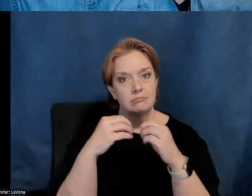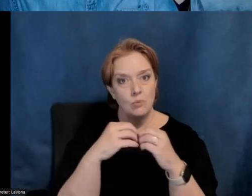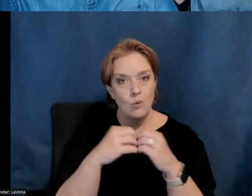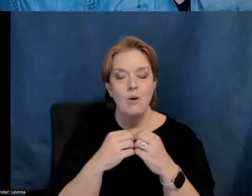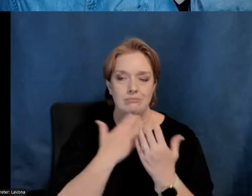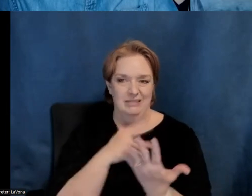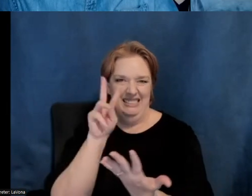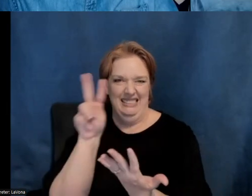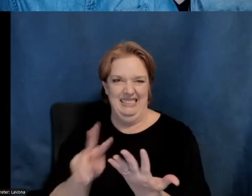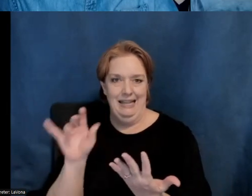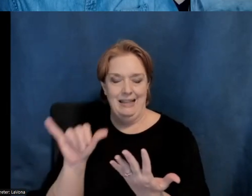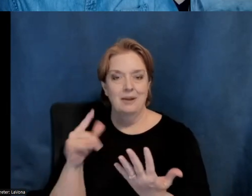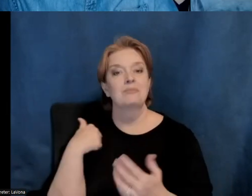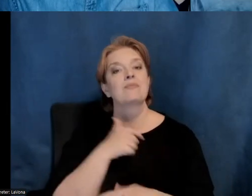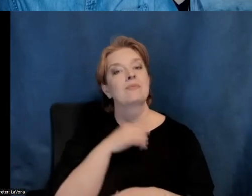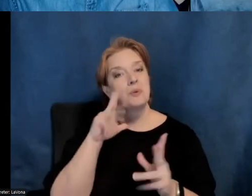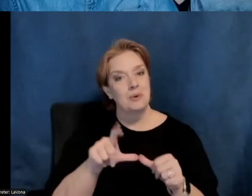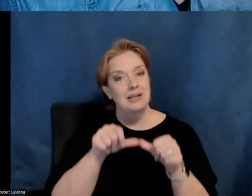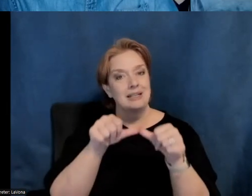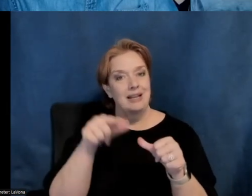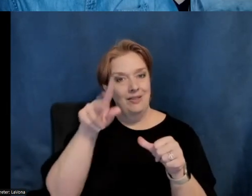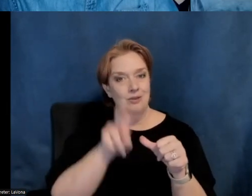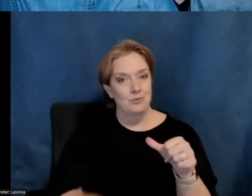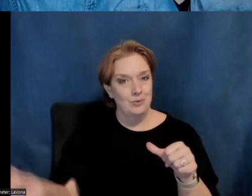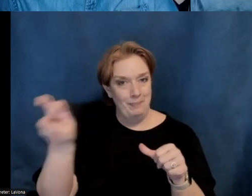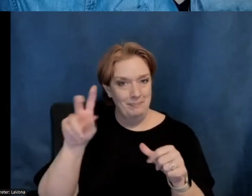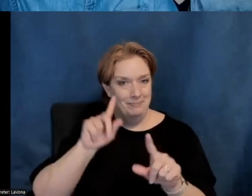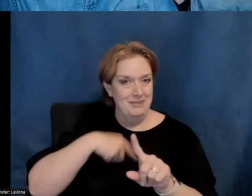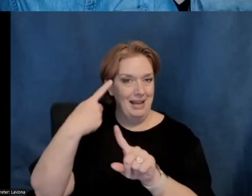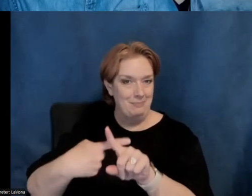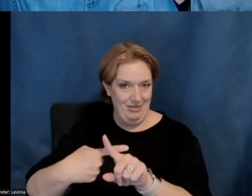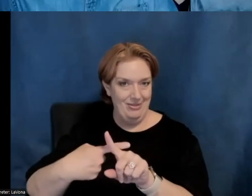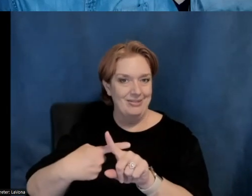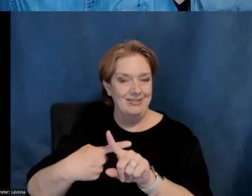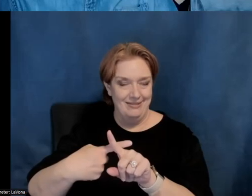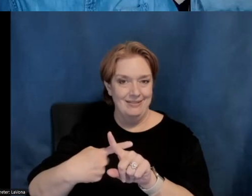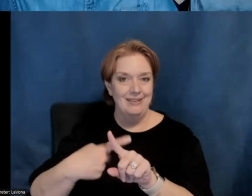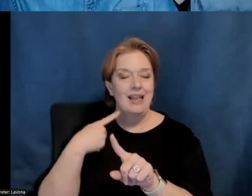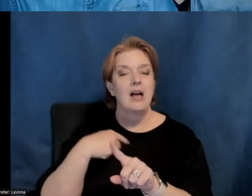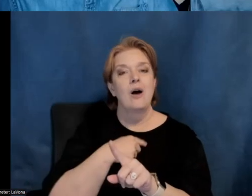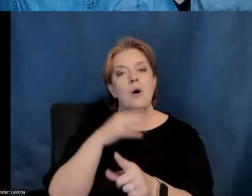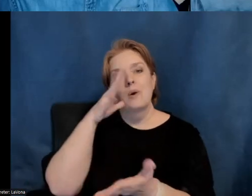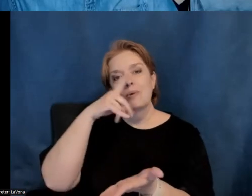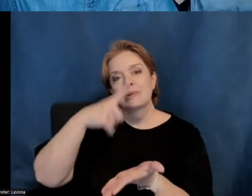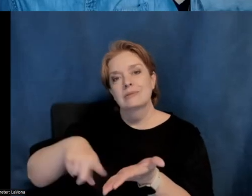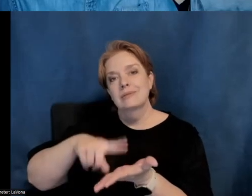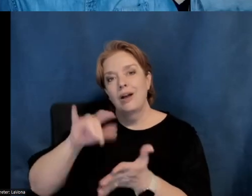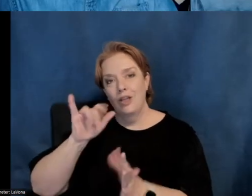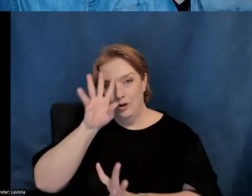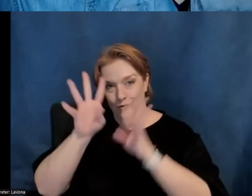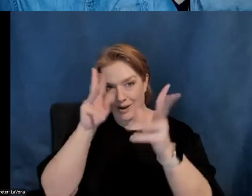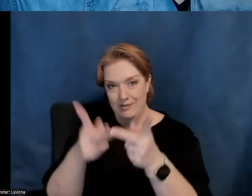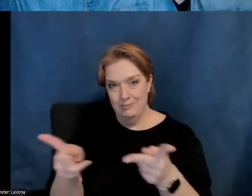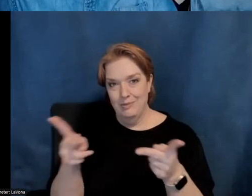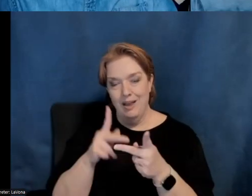um, we are going to continue this virtual road trip next month, um, where we will explore the creative spaces of